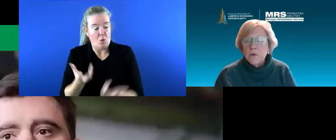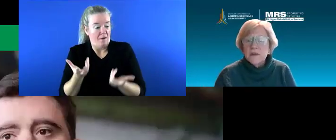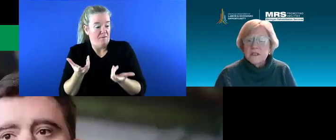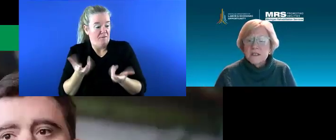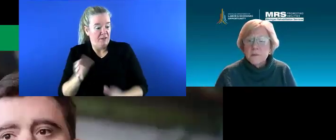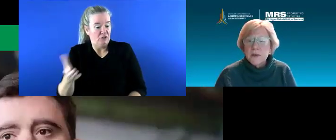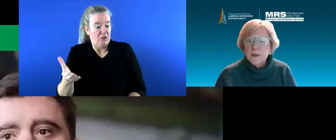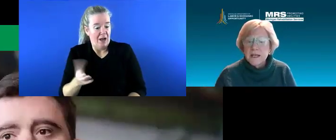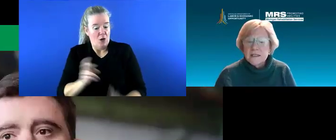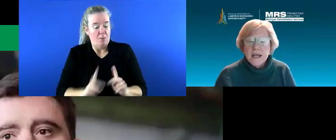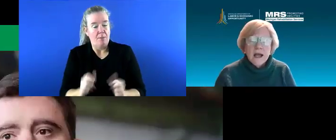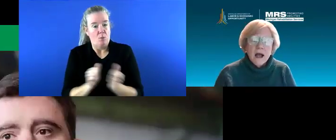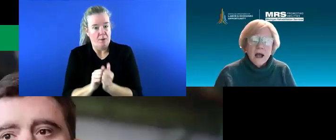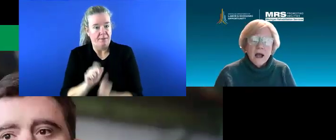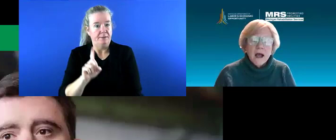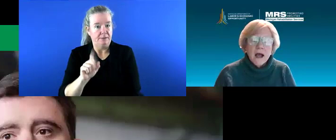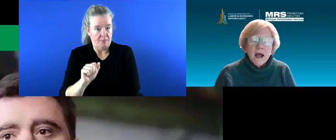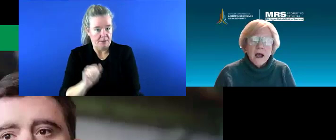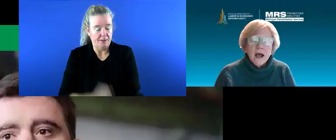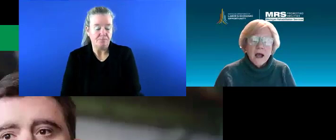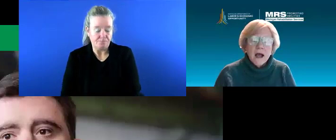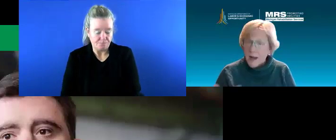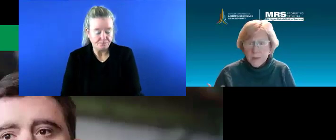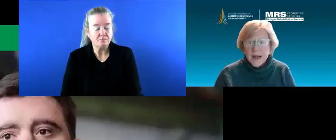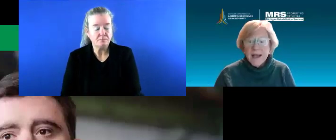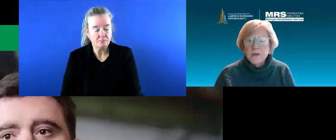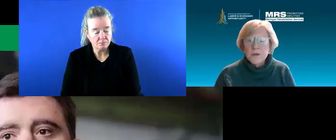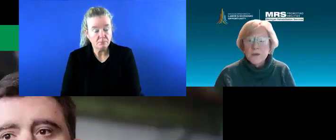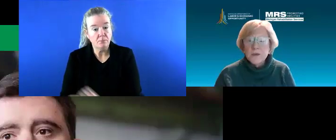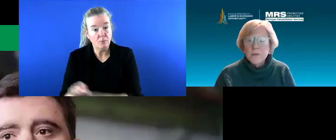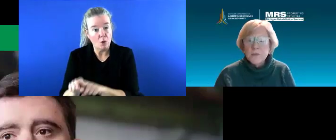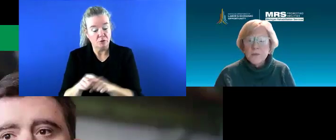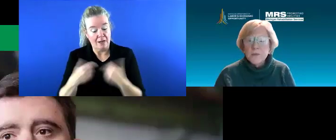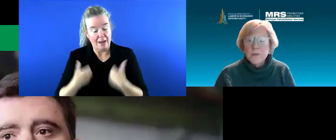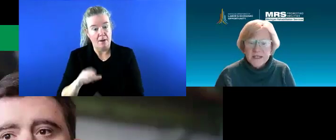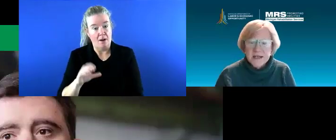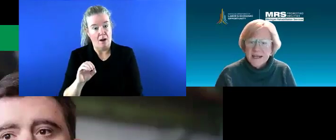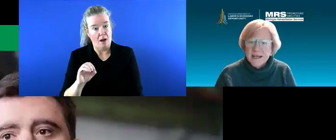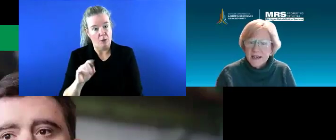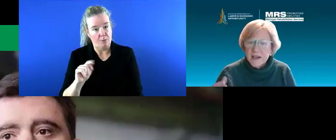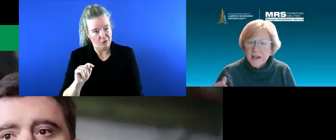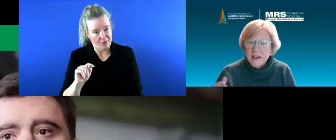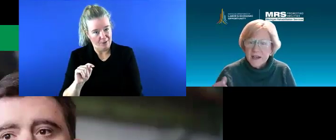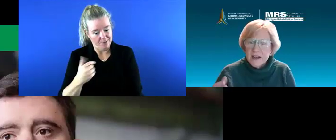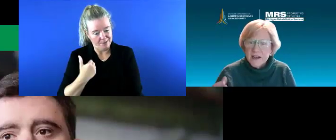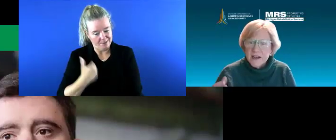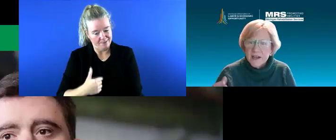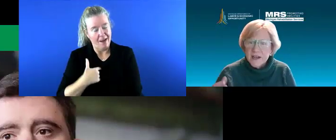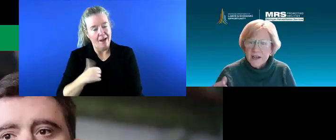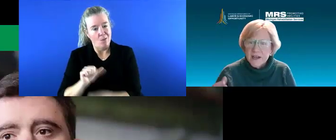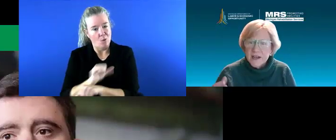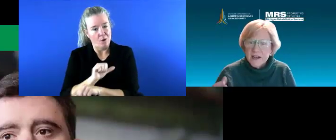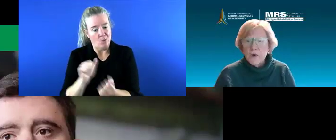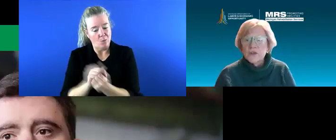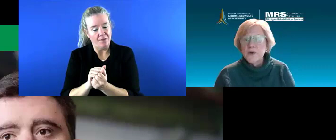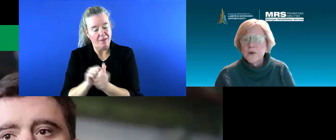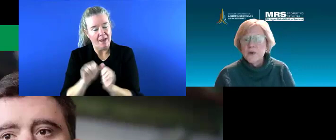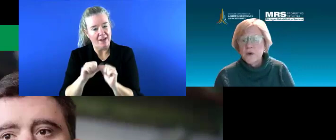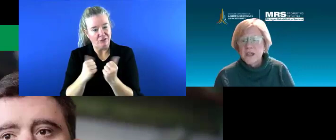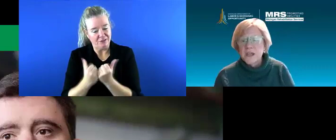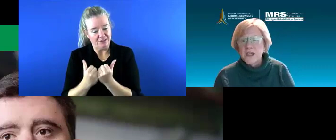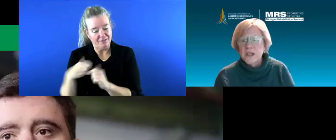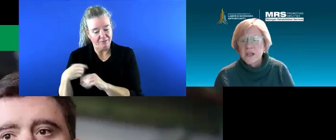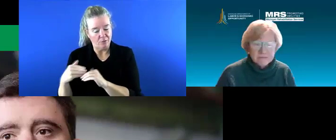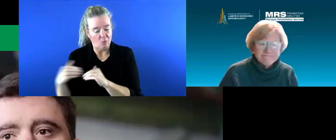people with disabilities. Also, I am an occupational therapist and have been working with the agency for over